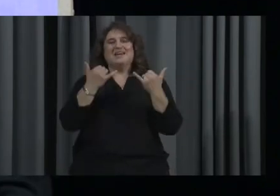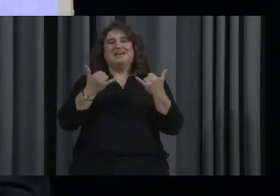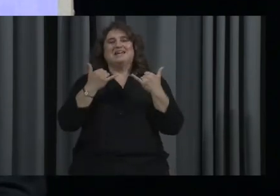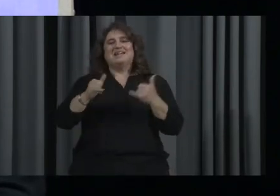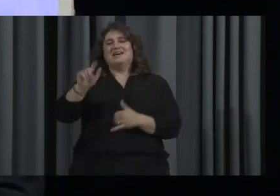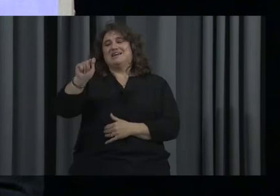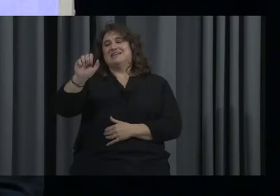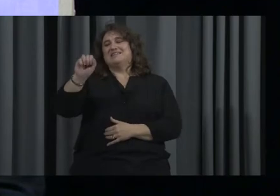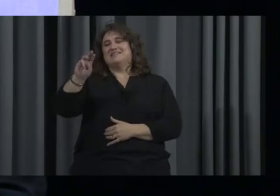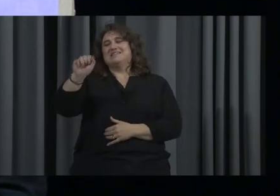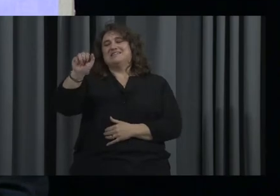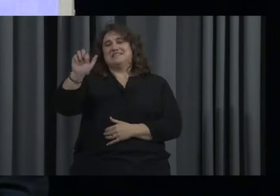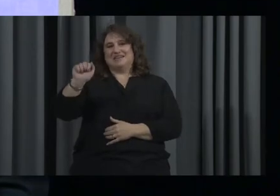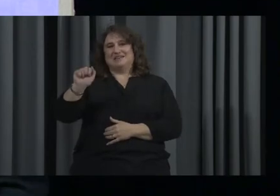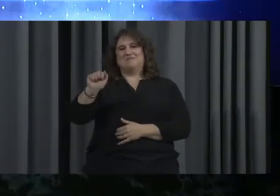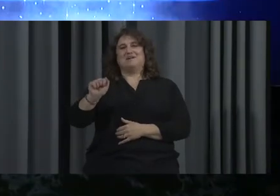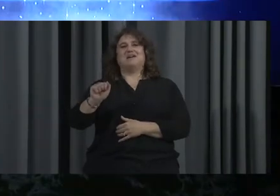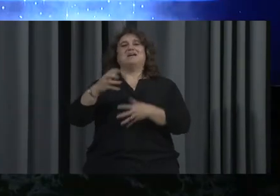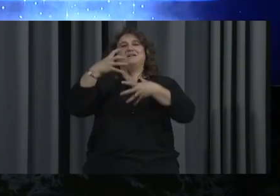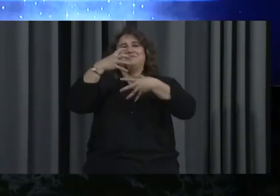a recap on today's lesson.